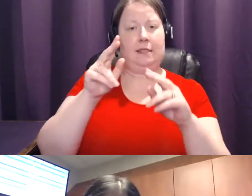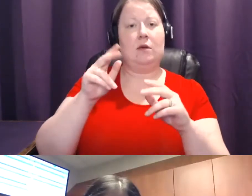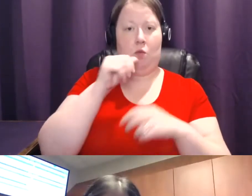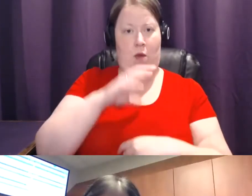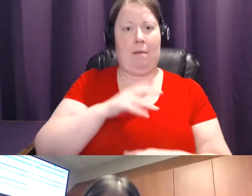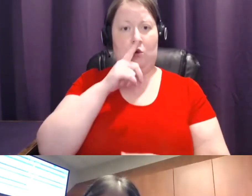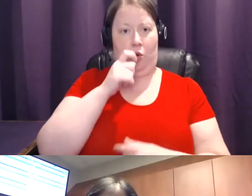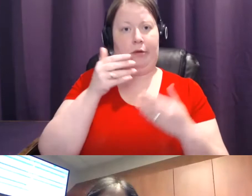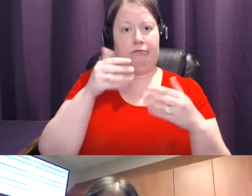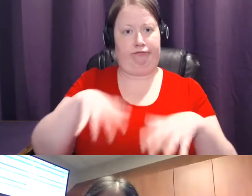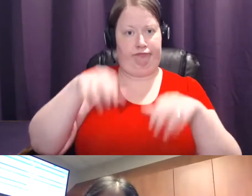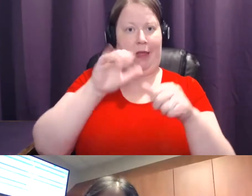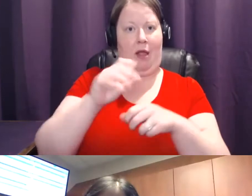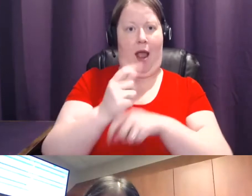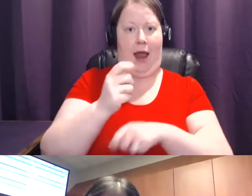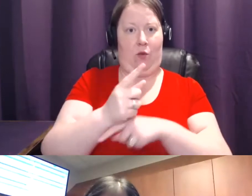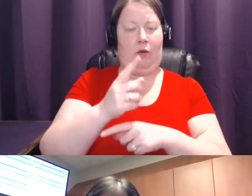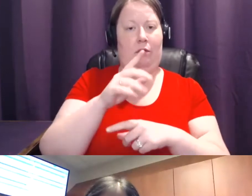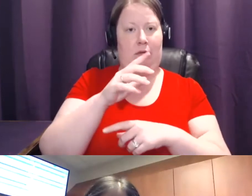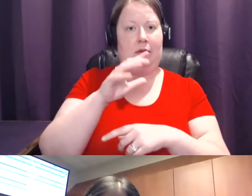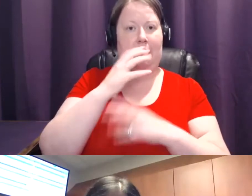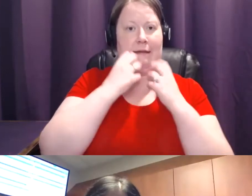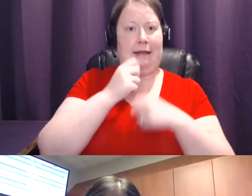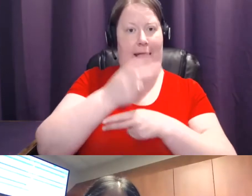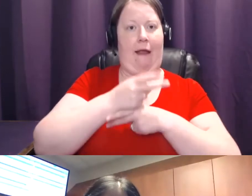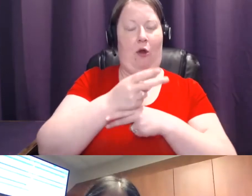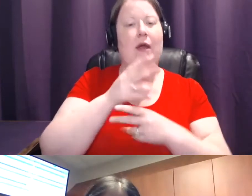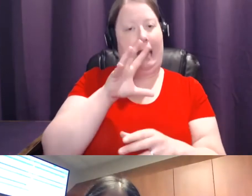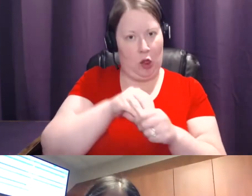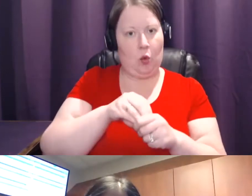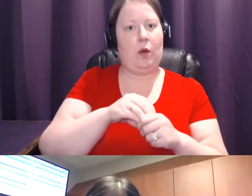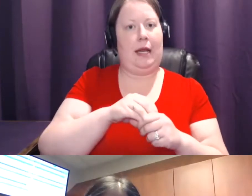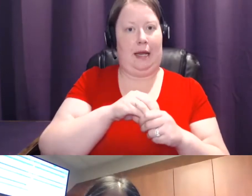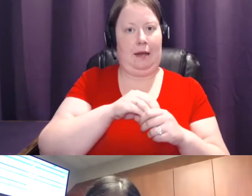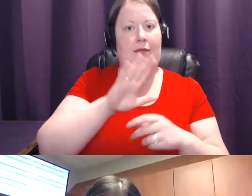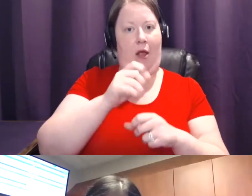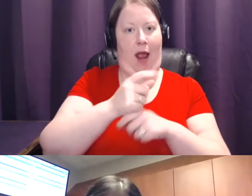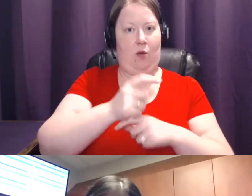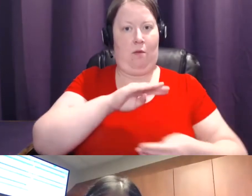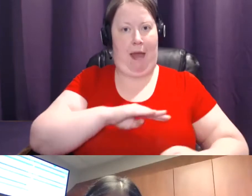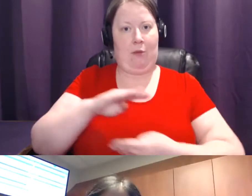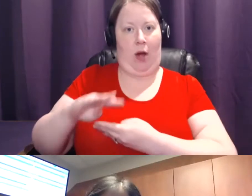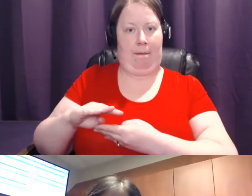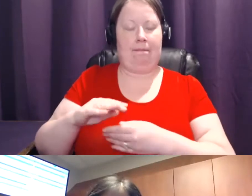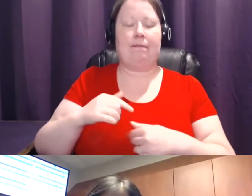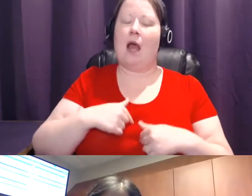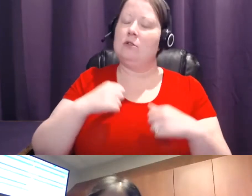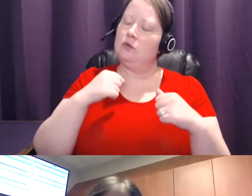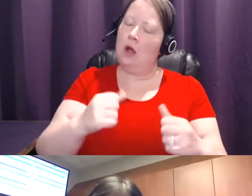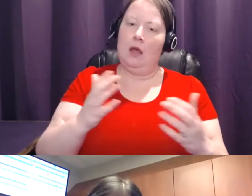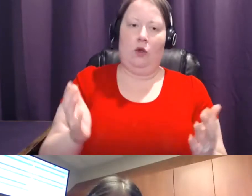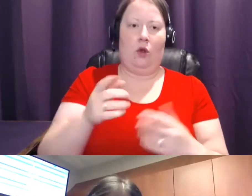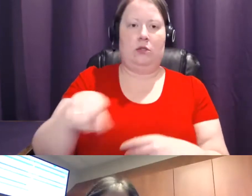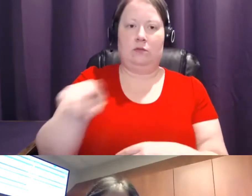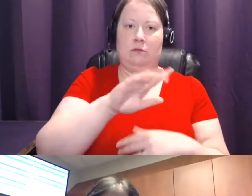mammograms. I strongly encourage every woman to go get their annual mammogram. Radiology centers are